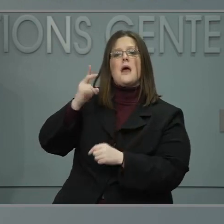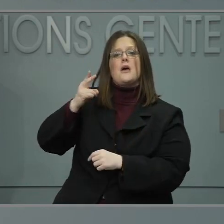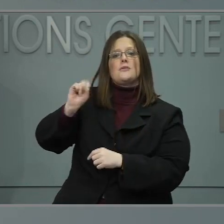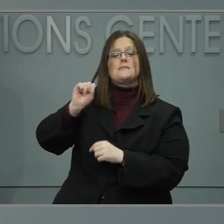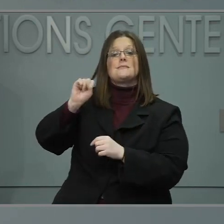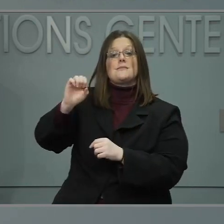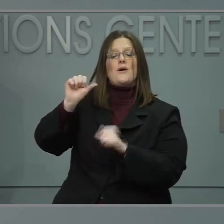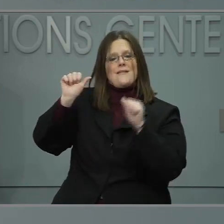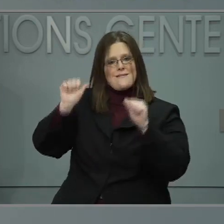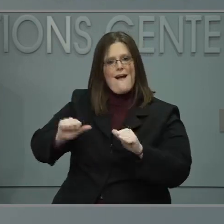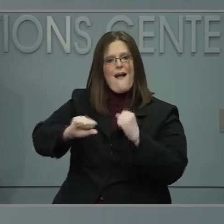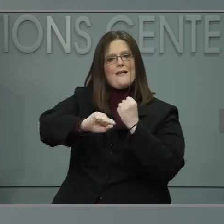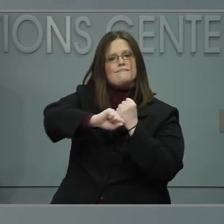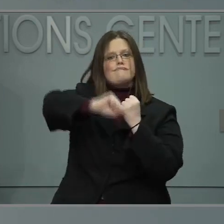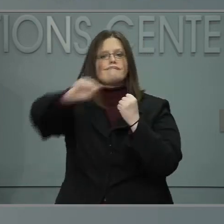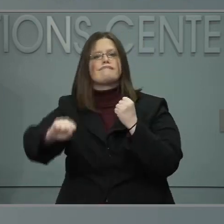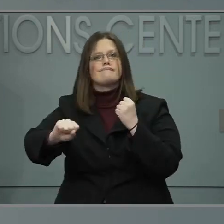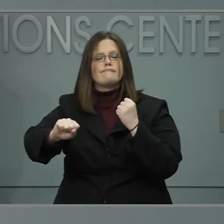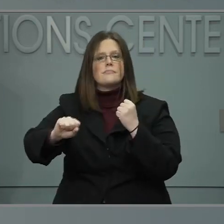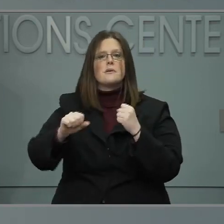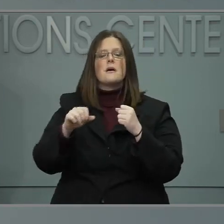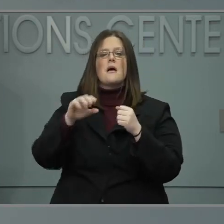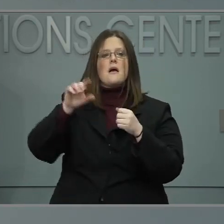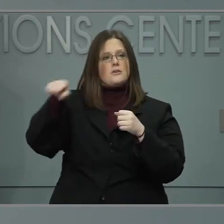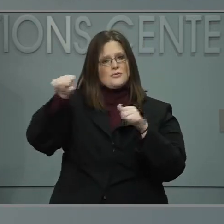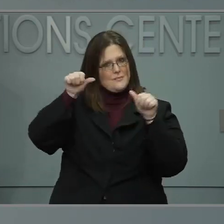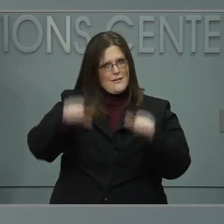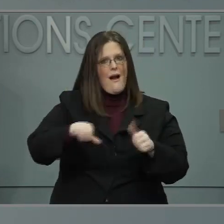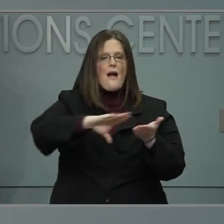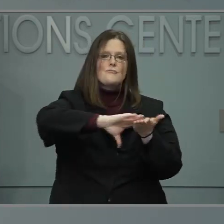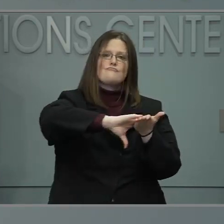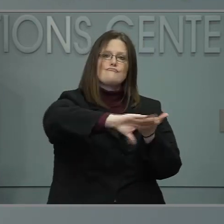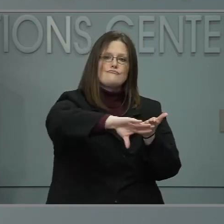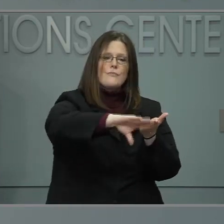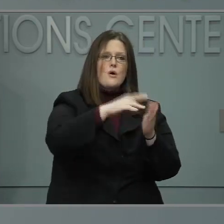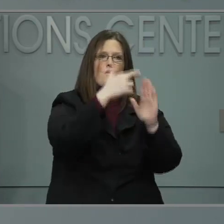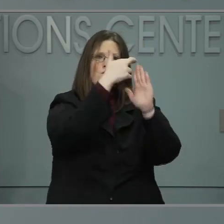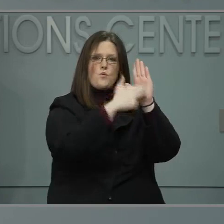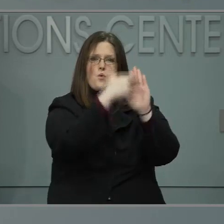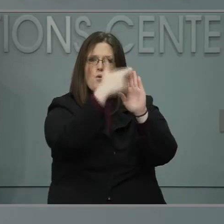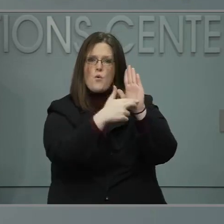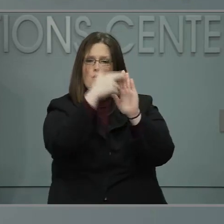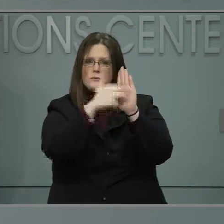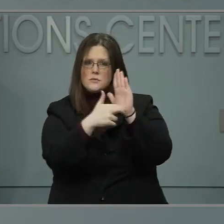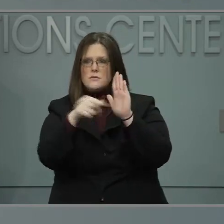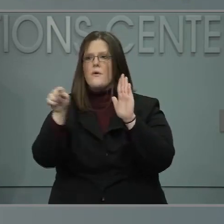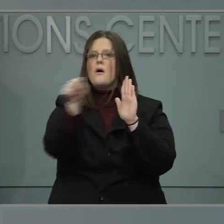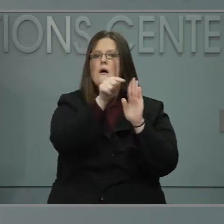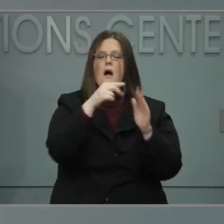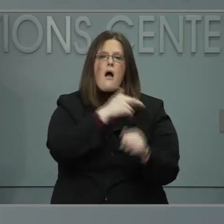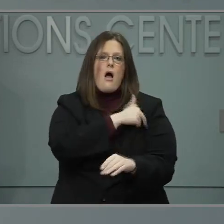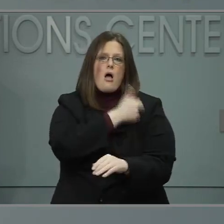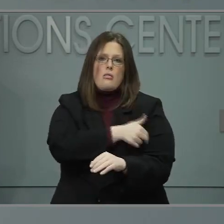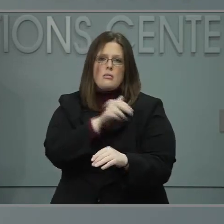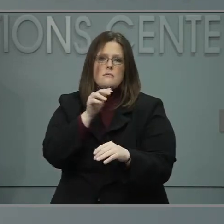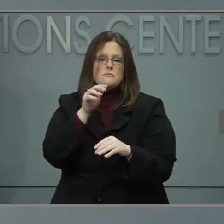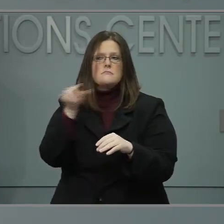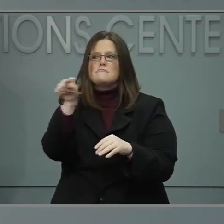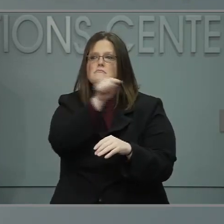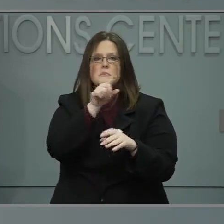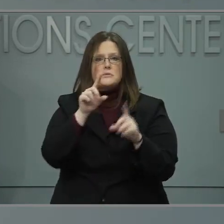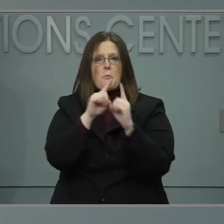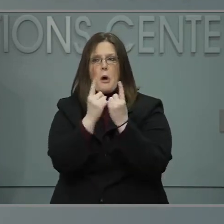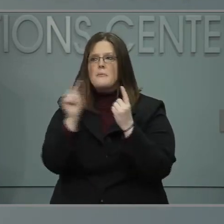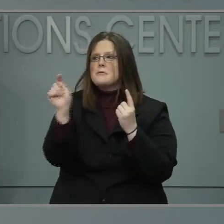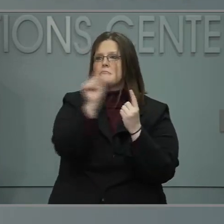temporarily waive industry regulations in order to speed vaccine distribution. Today's order gives the